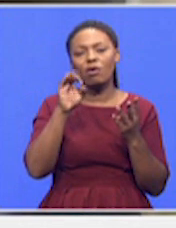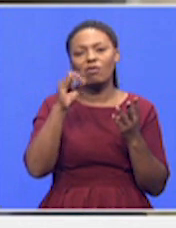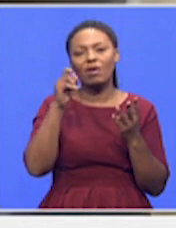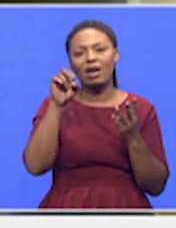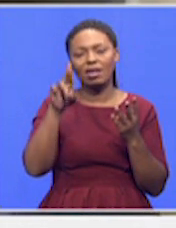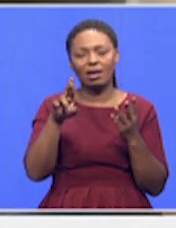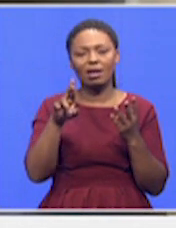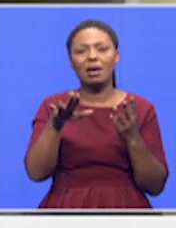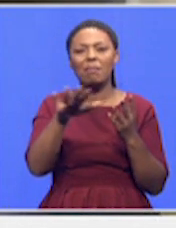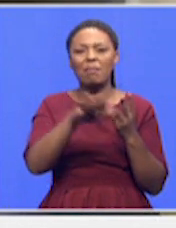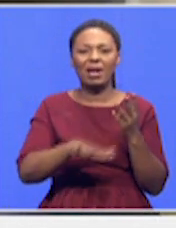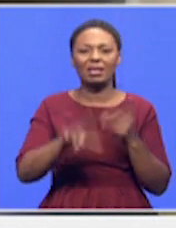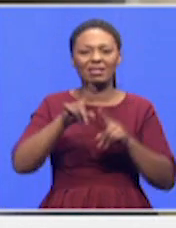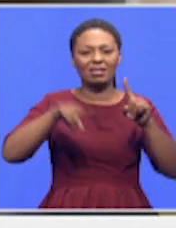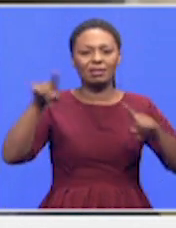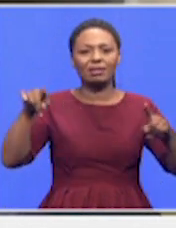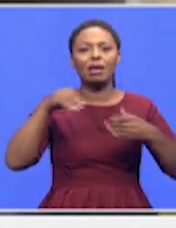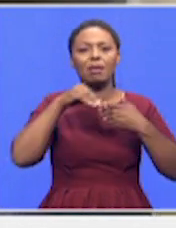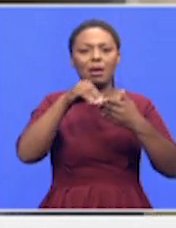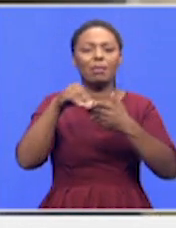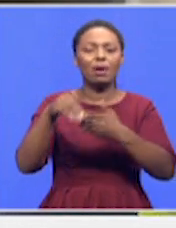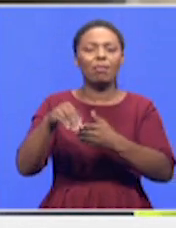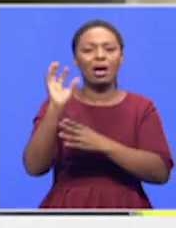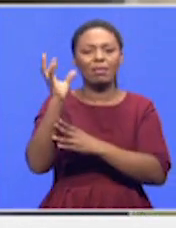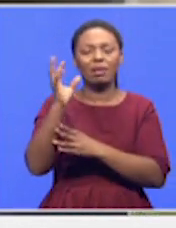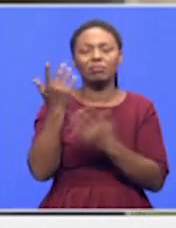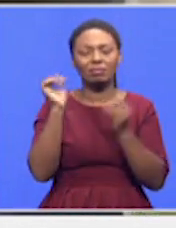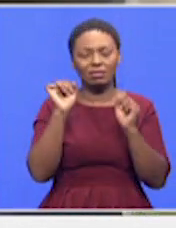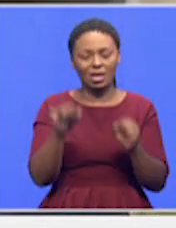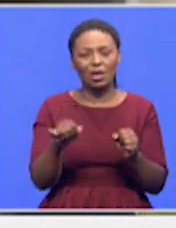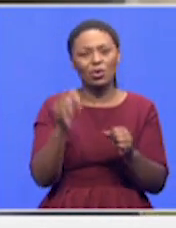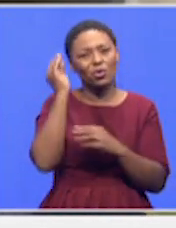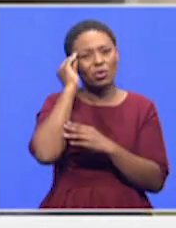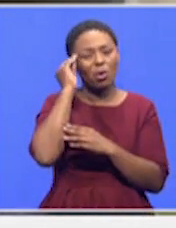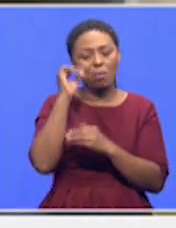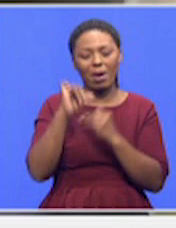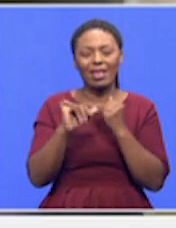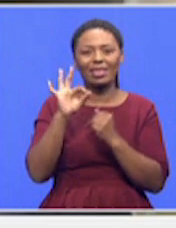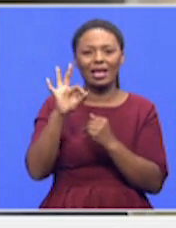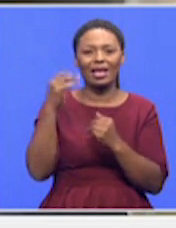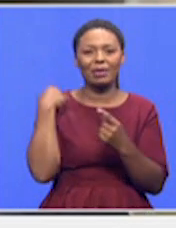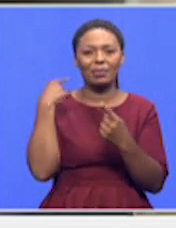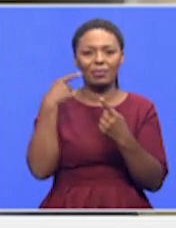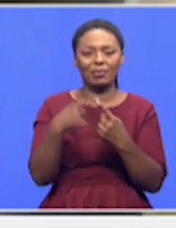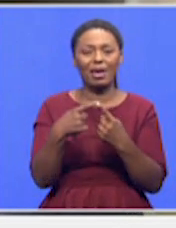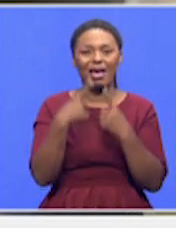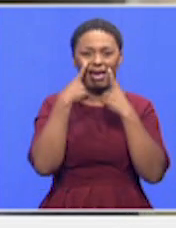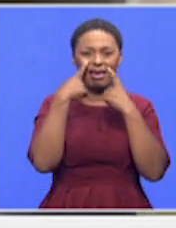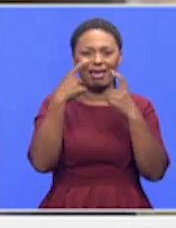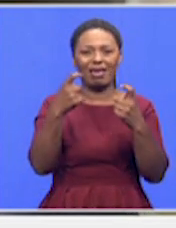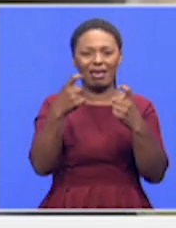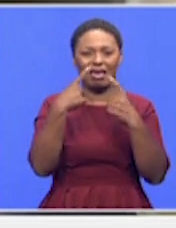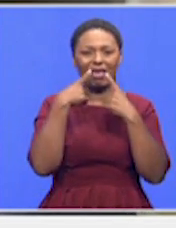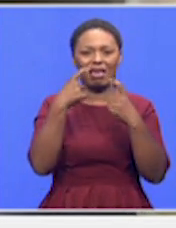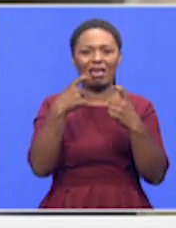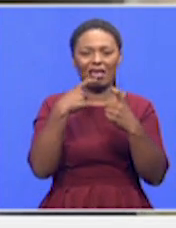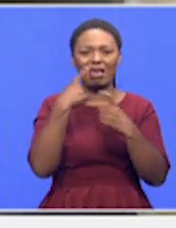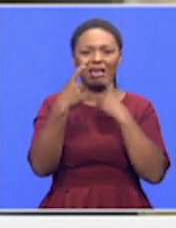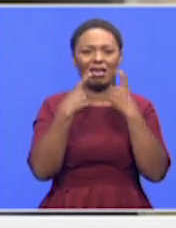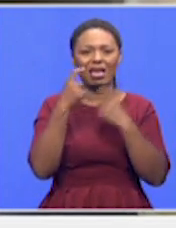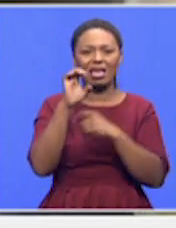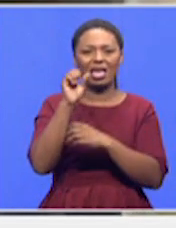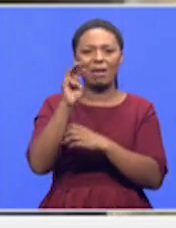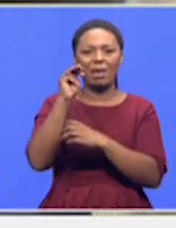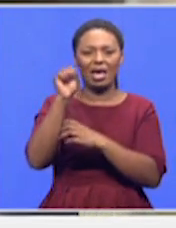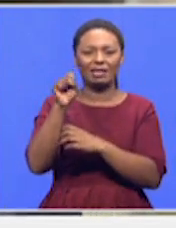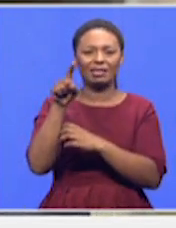we're getting there. You know, for the last couple or three months, there's been a huge outcry on our EMS services. Because,